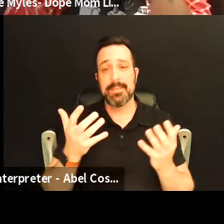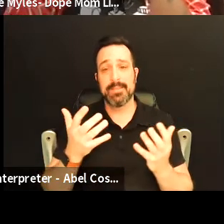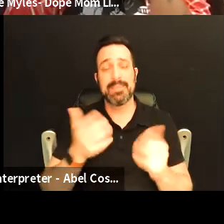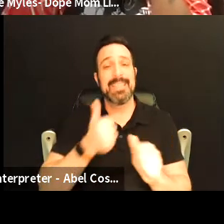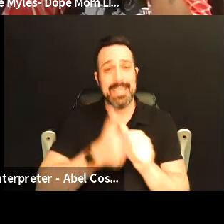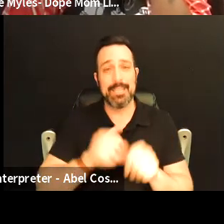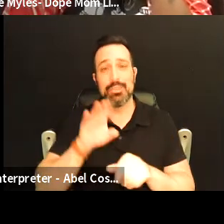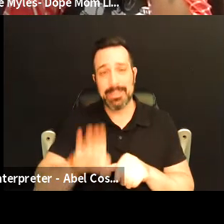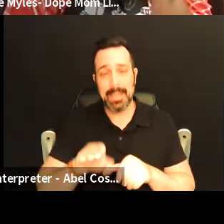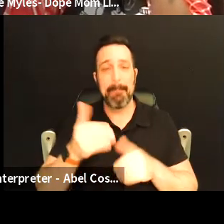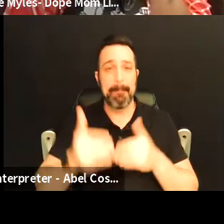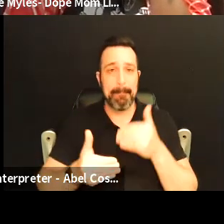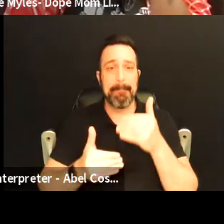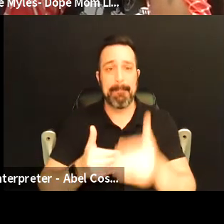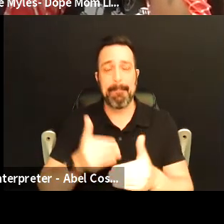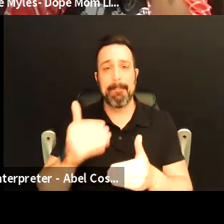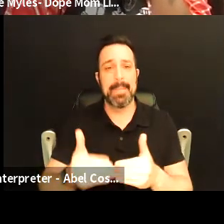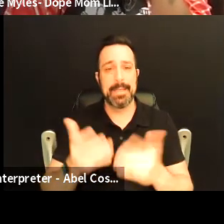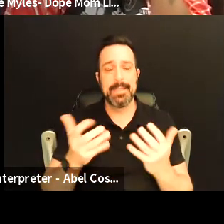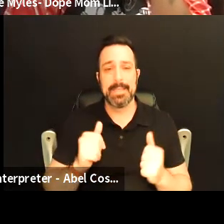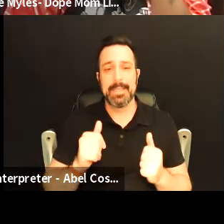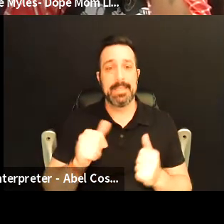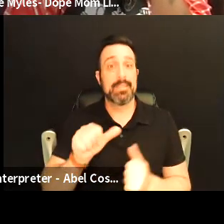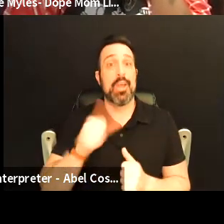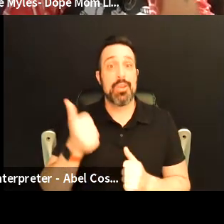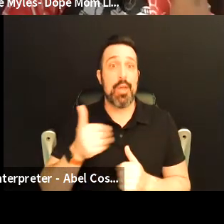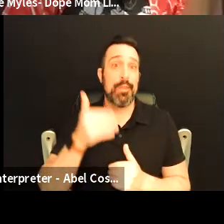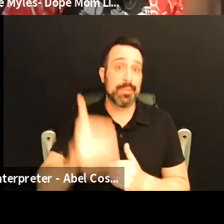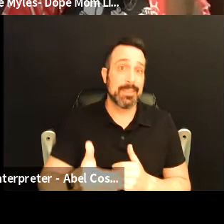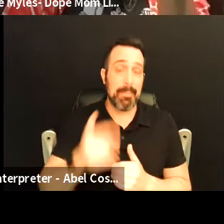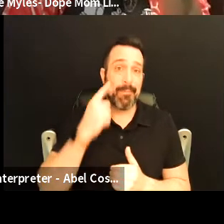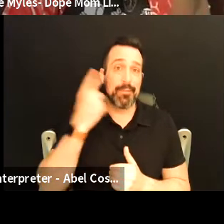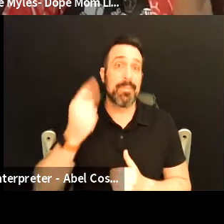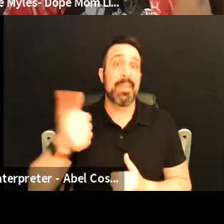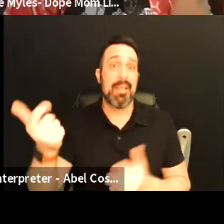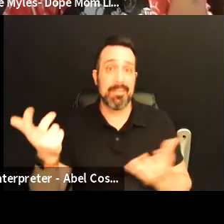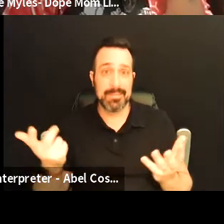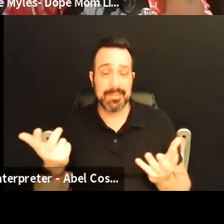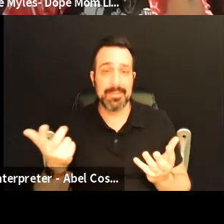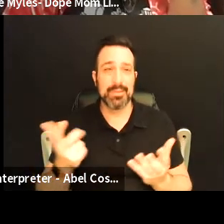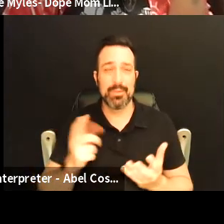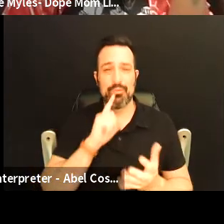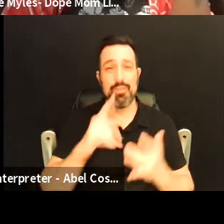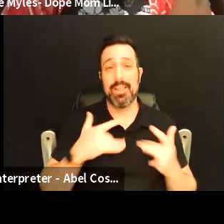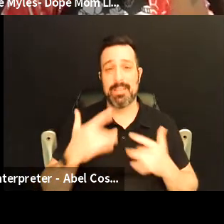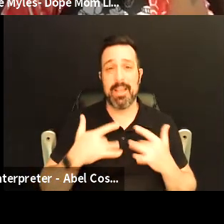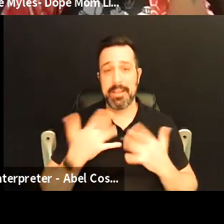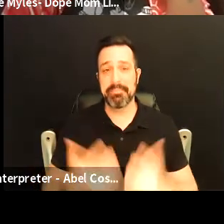step I make is a is a is another step to something else um and so it's really exciting